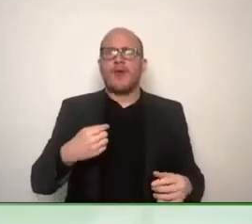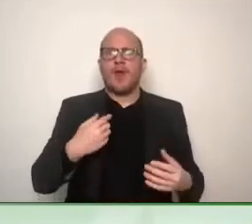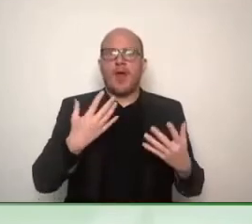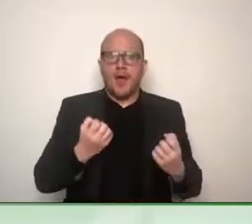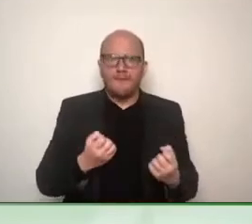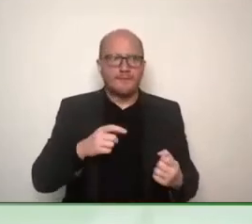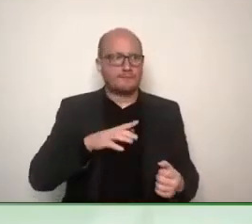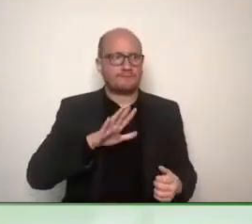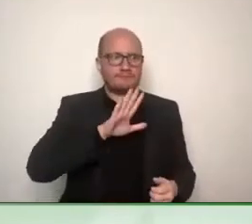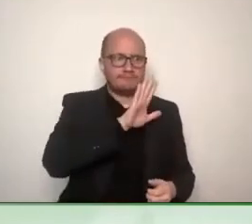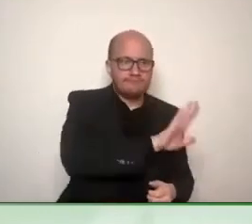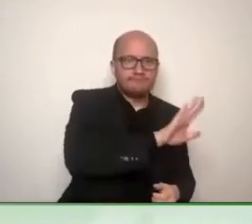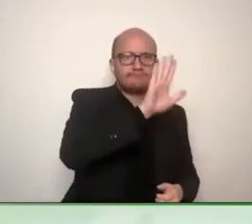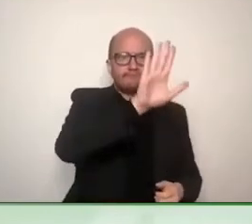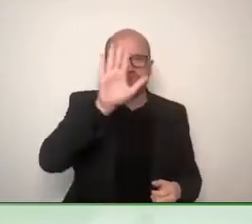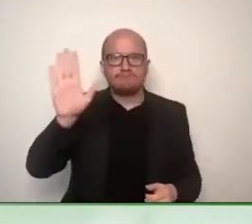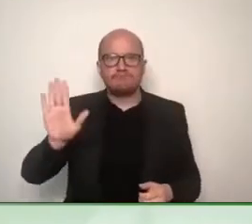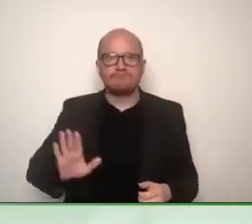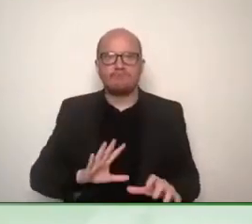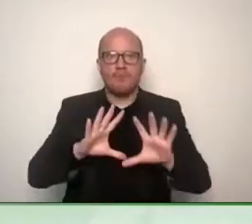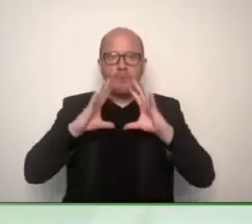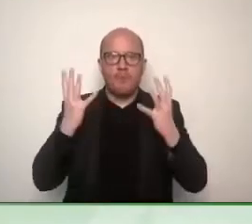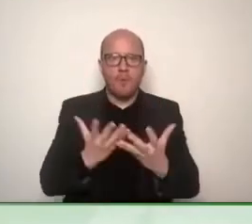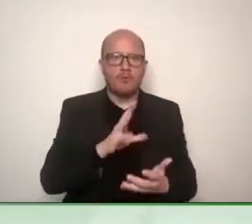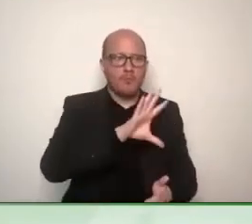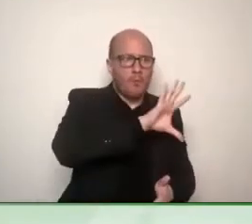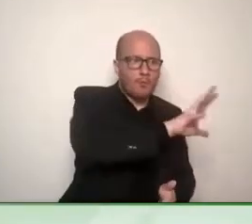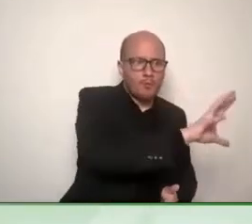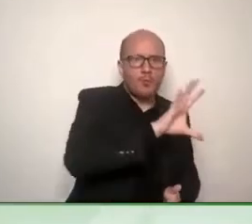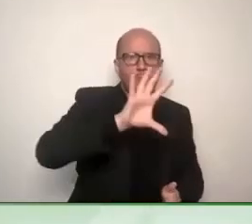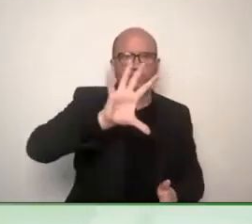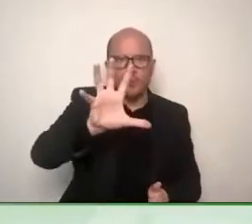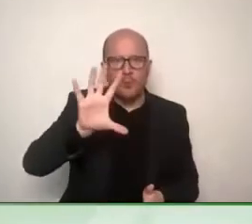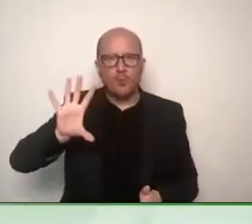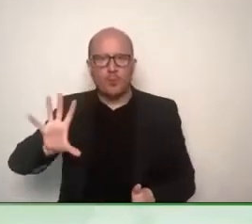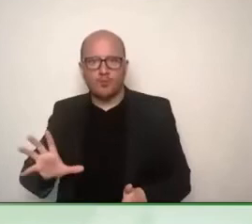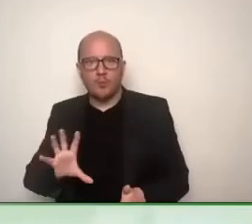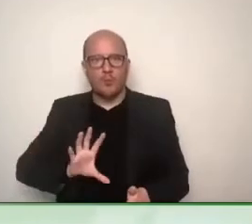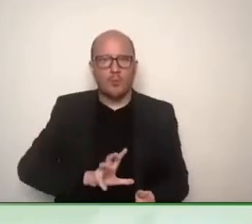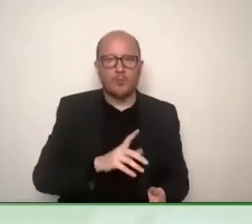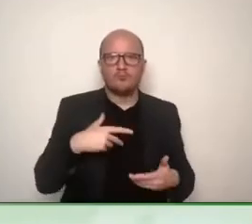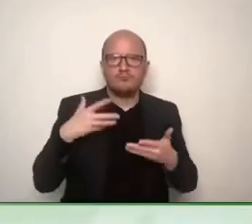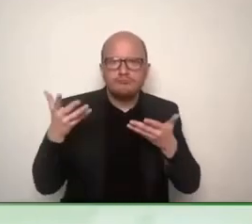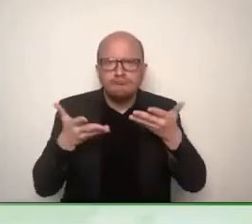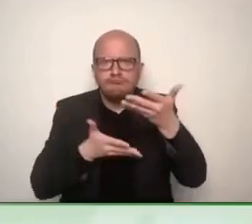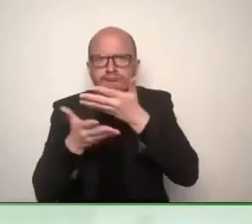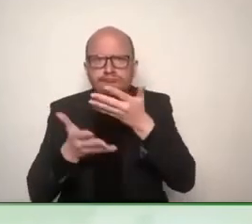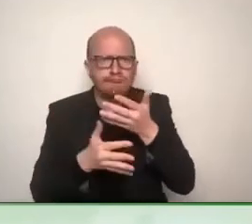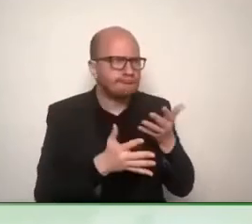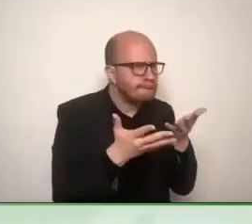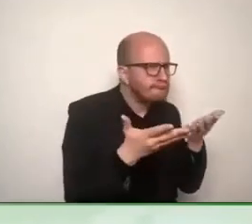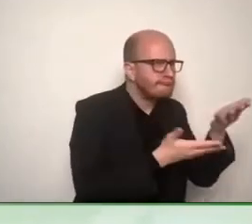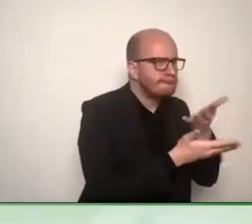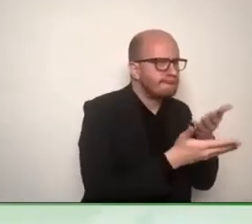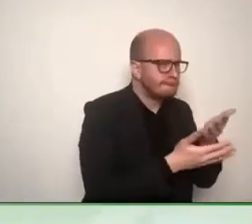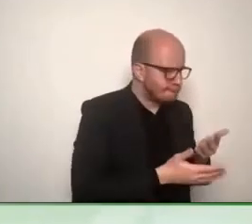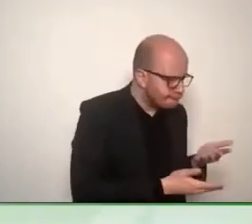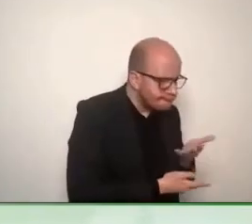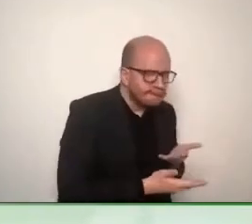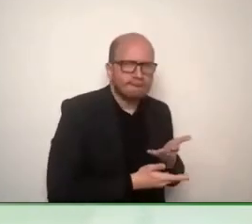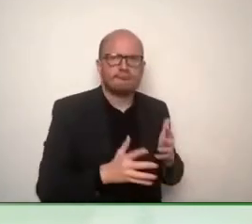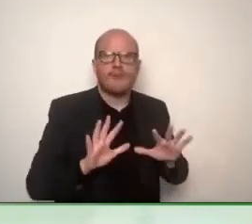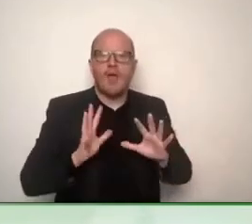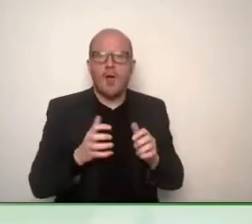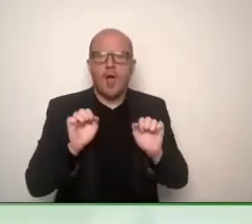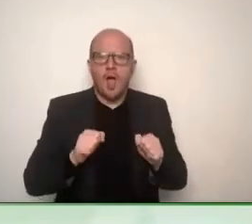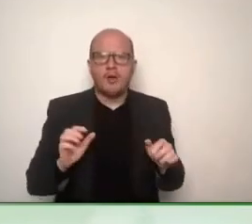more than 300 people have participated in that process. And last week at the Global Disability Summit,